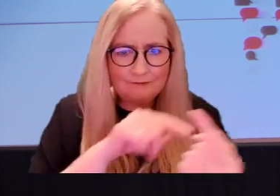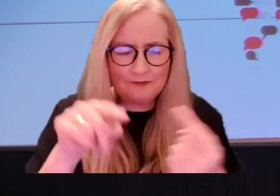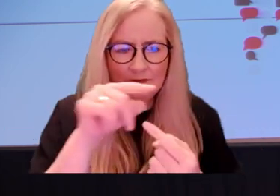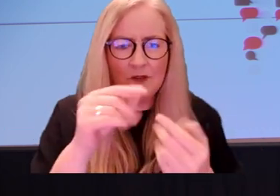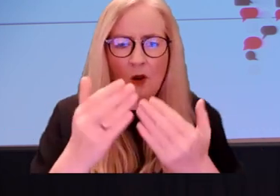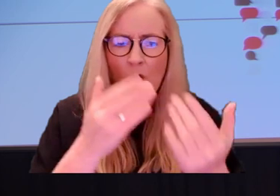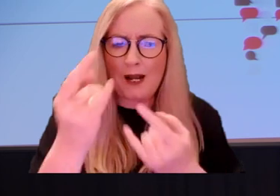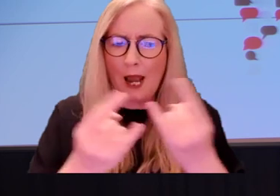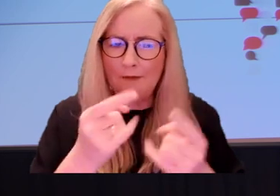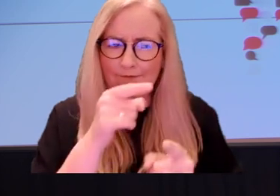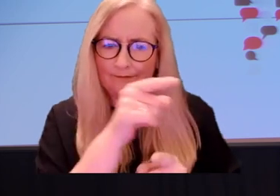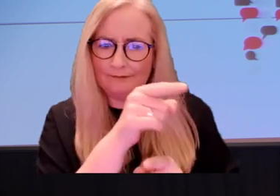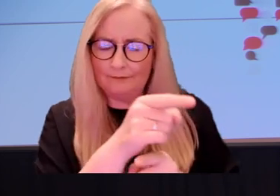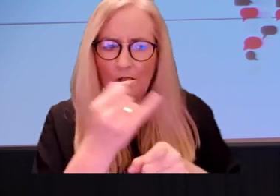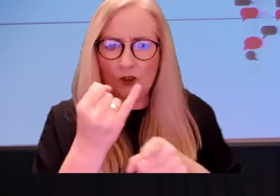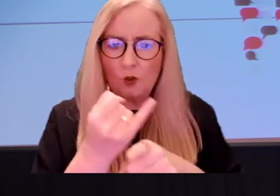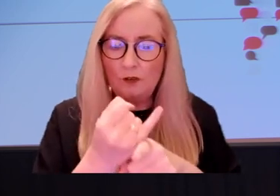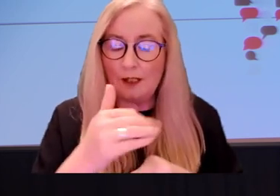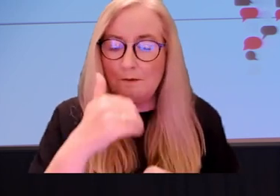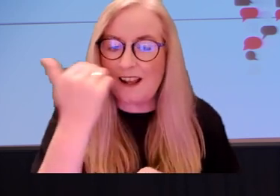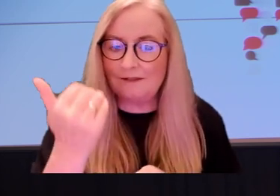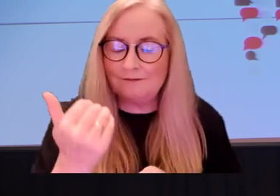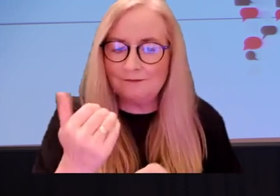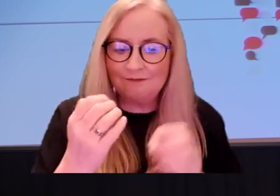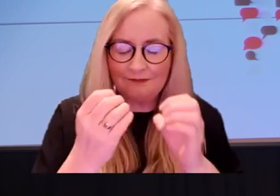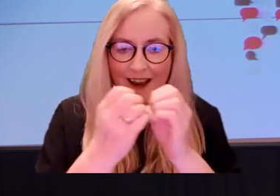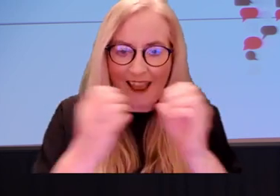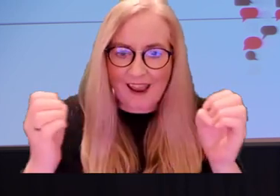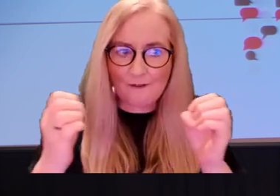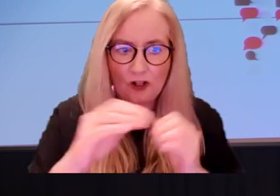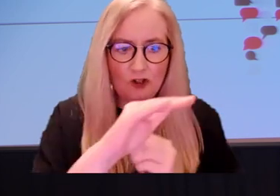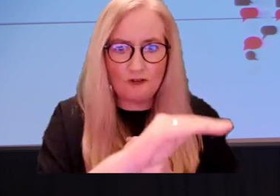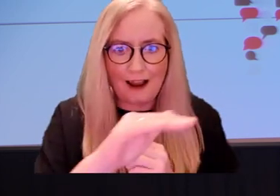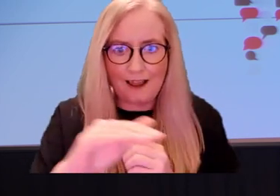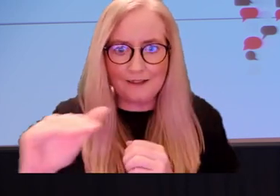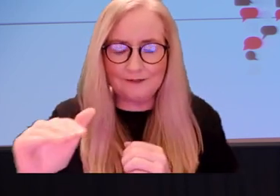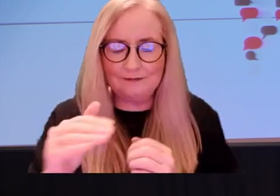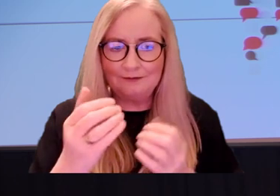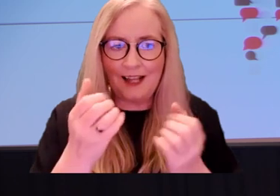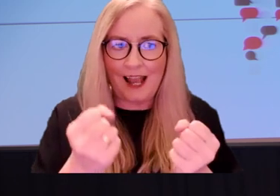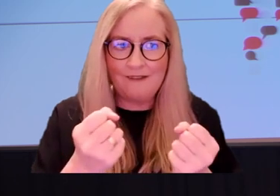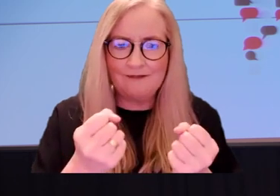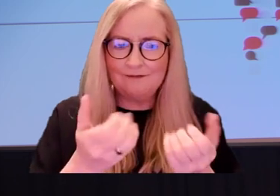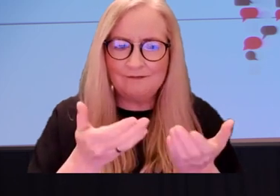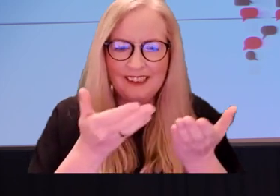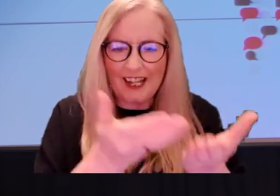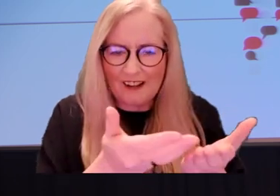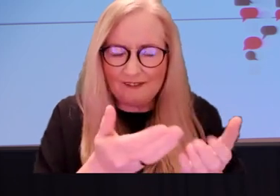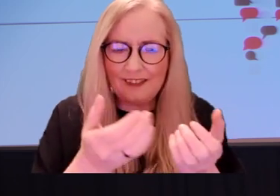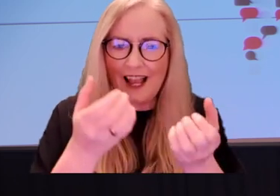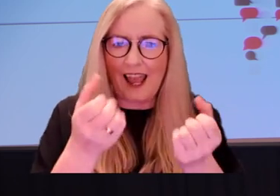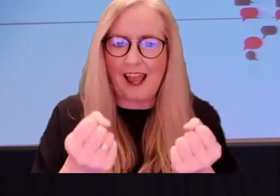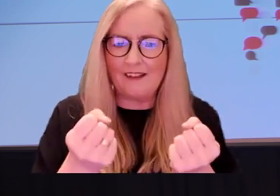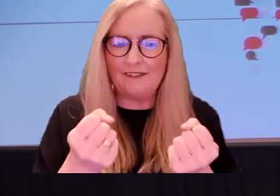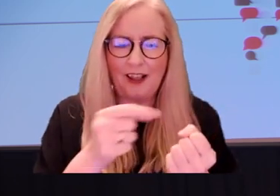with what was happening in that school, because every child was giving. These